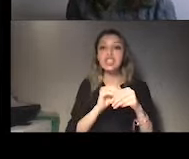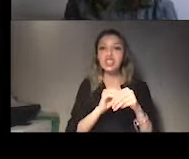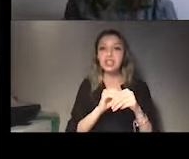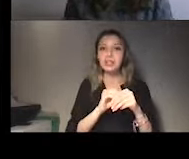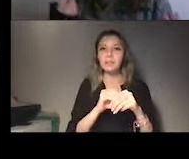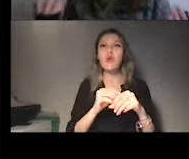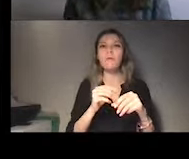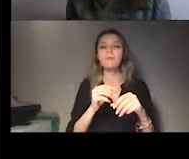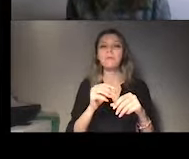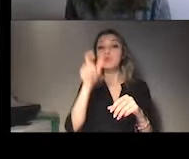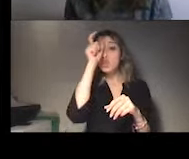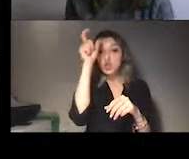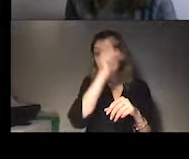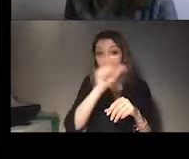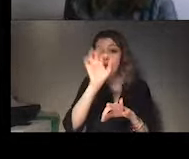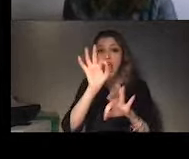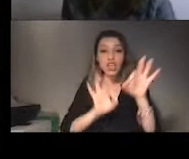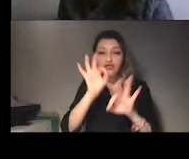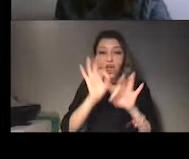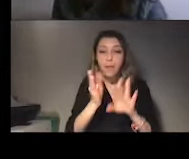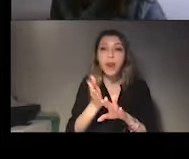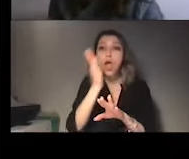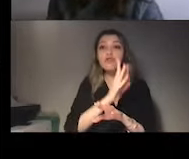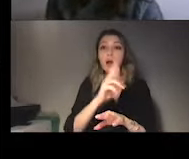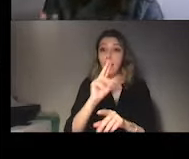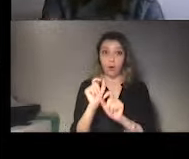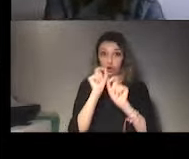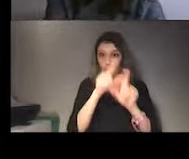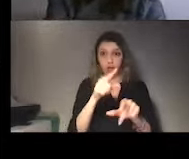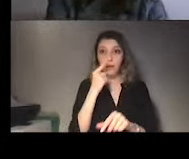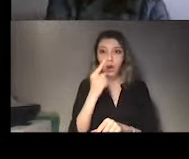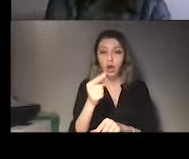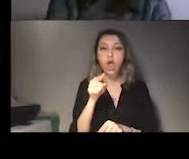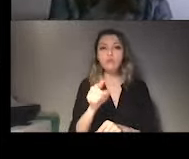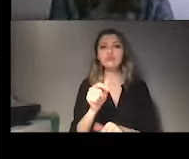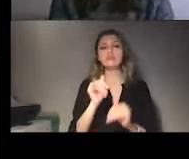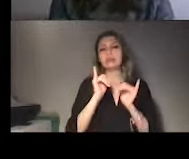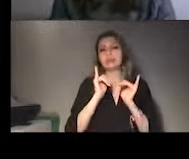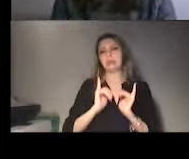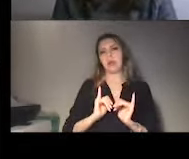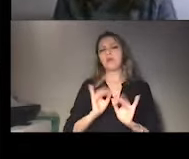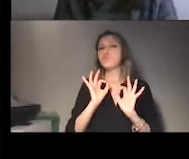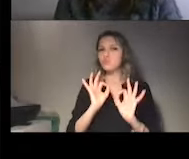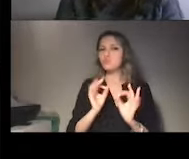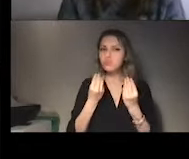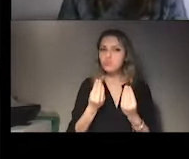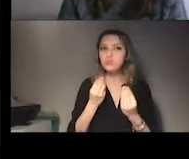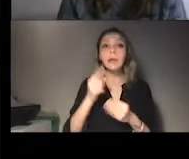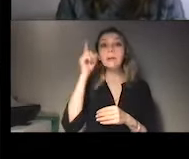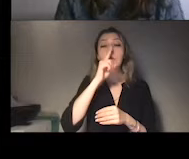it could be a relief because, in this case, for the midterm report, there is no word limit.